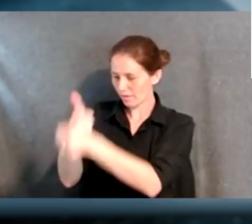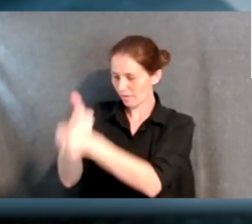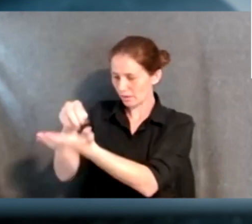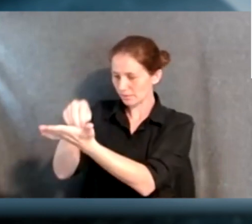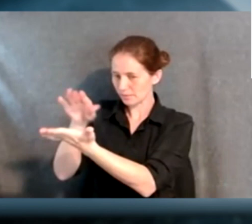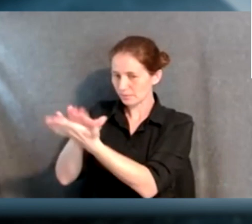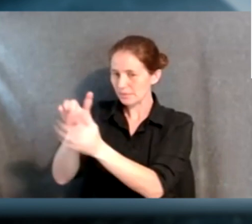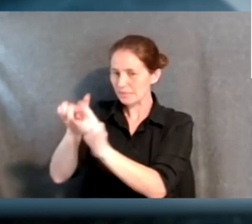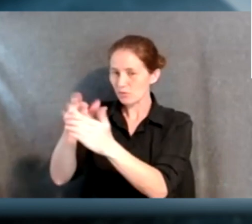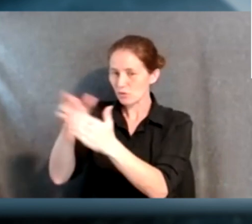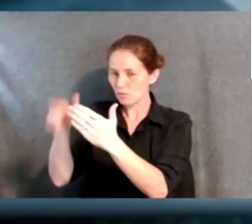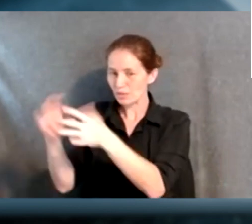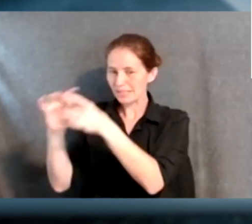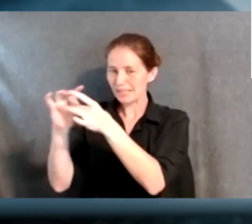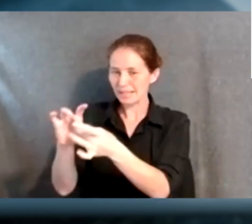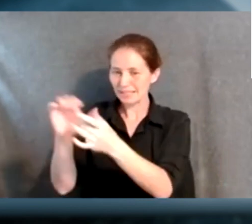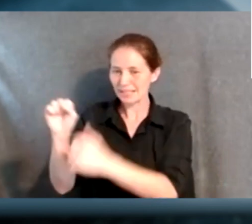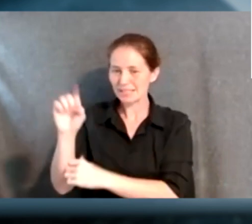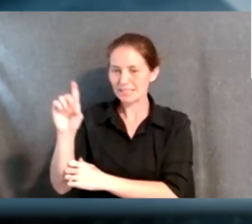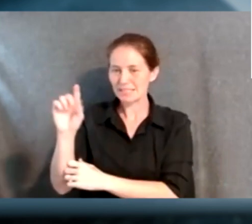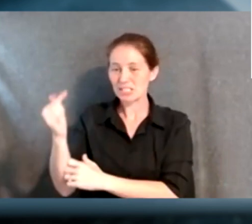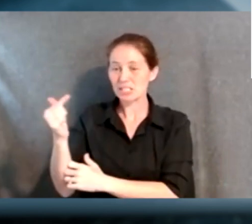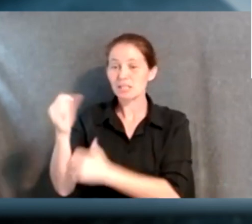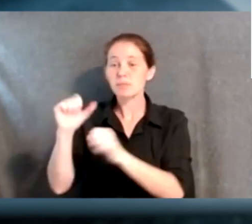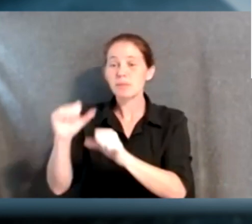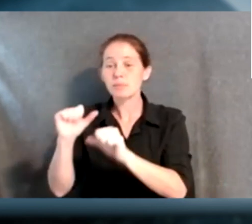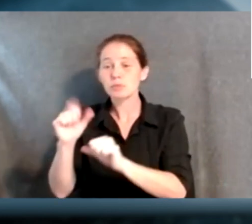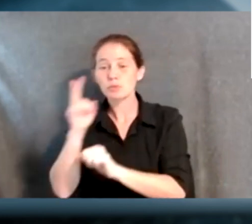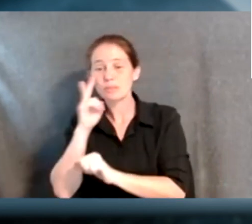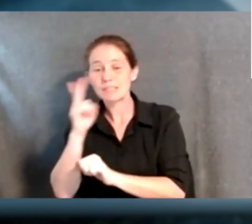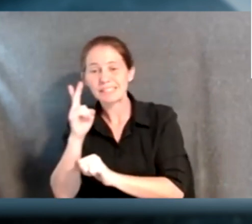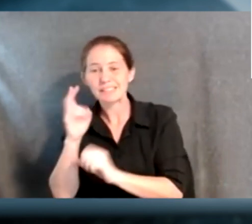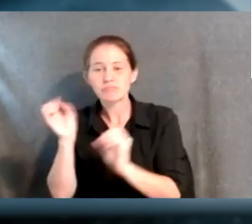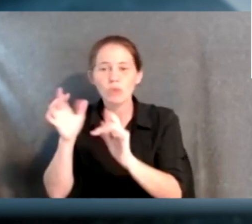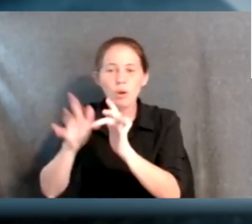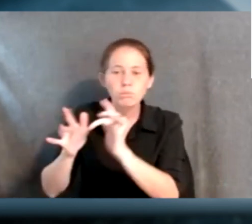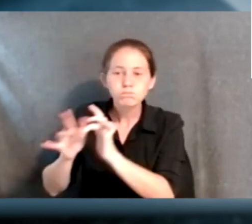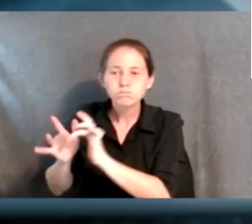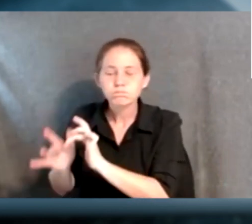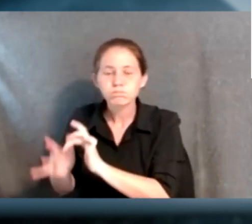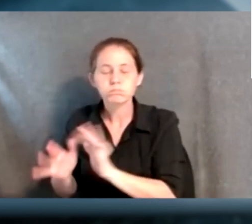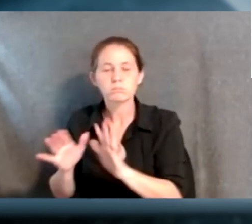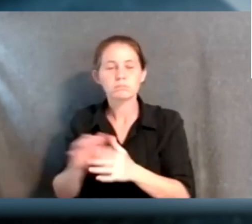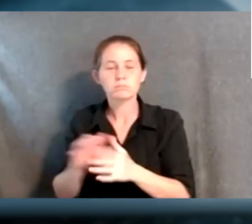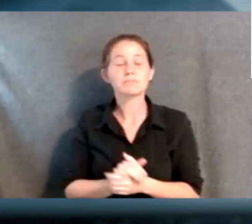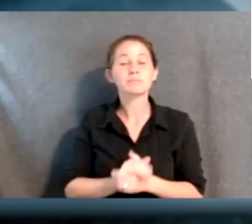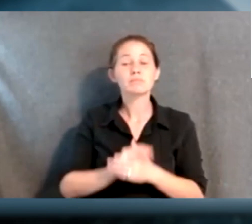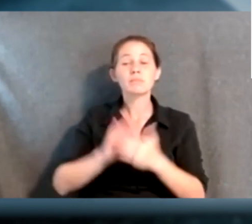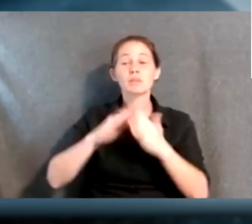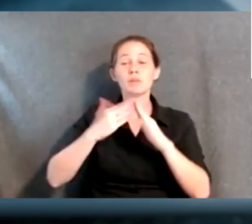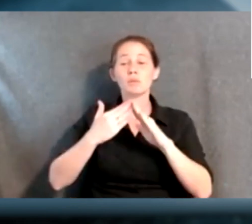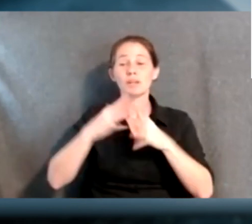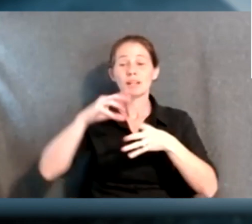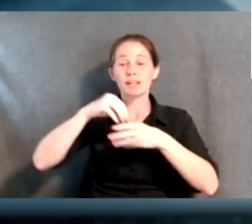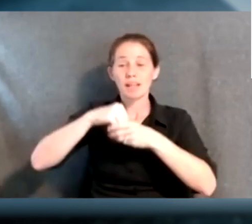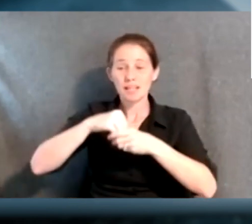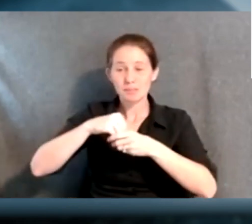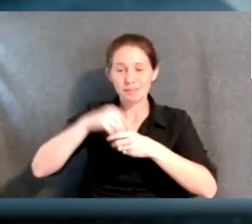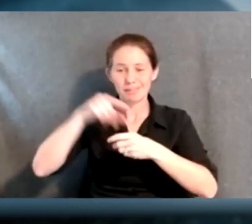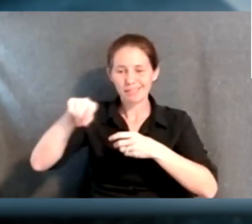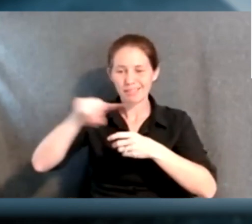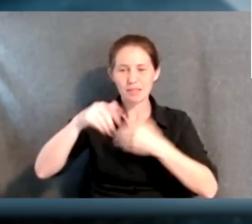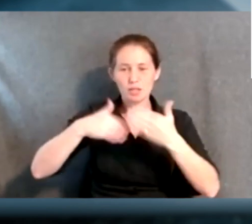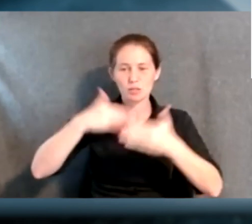reports to those SDGs to make sure that we're, we're not seeing any gaps. And community engagement wise throughout this entire